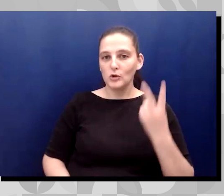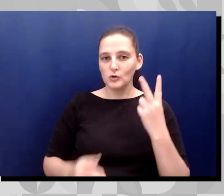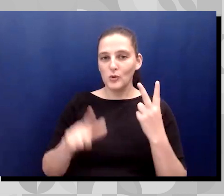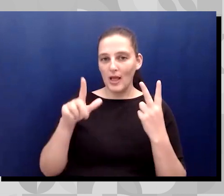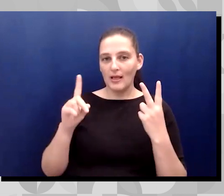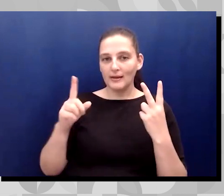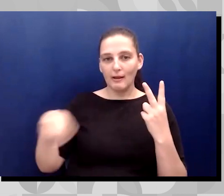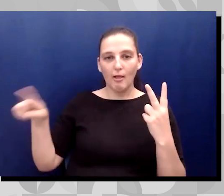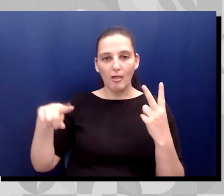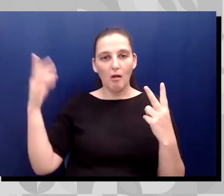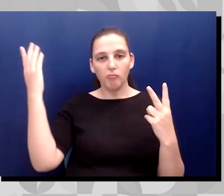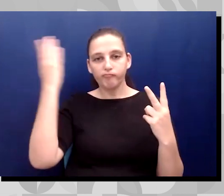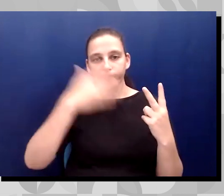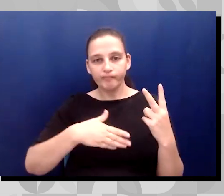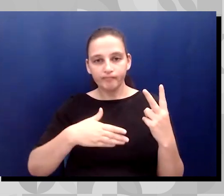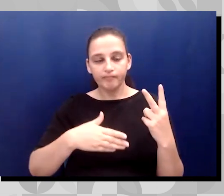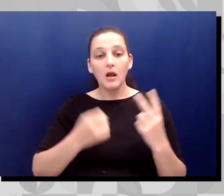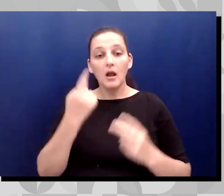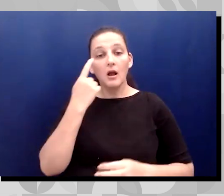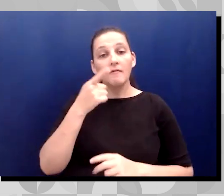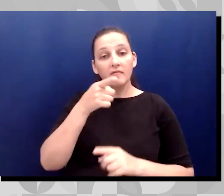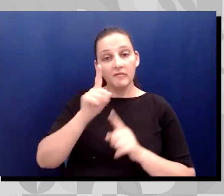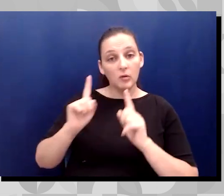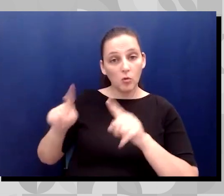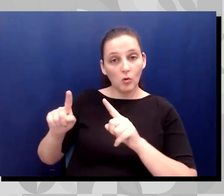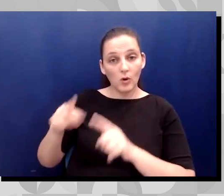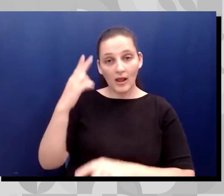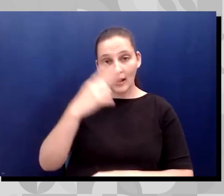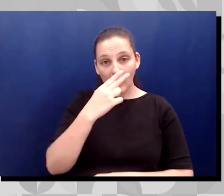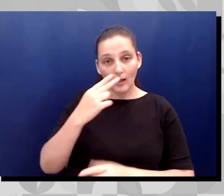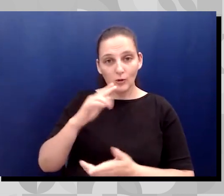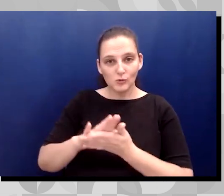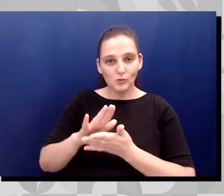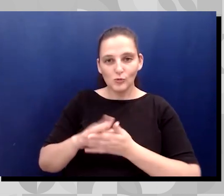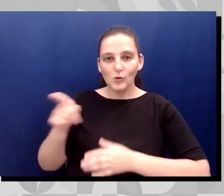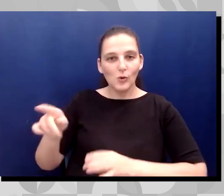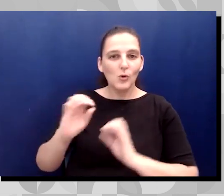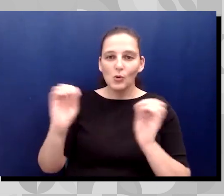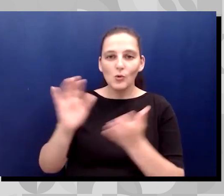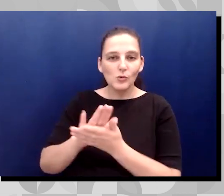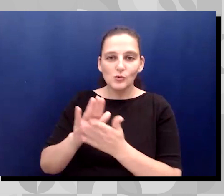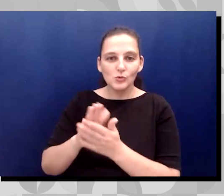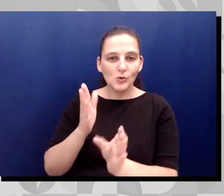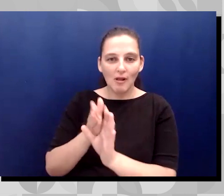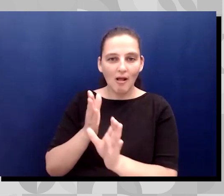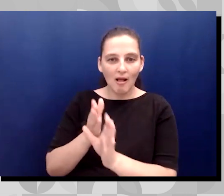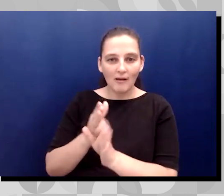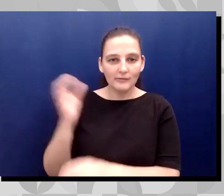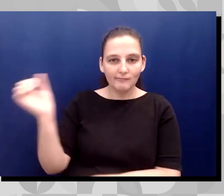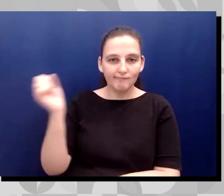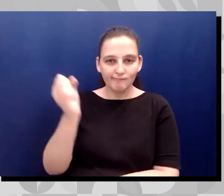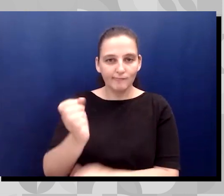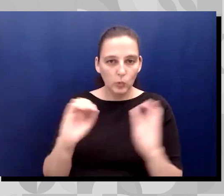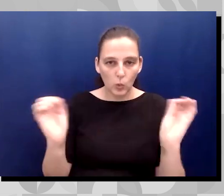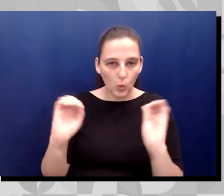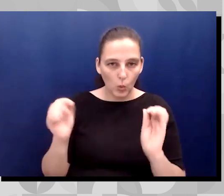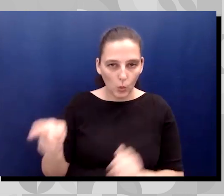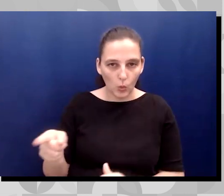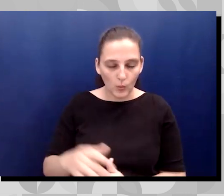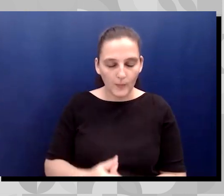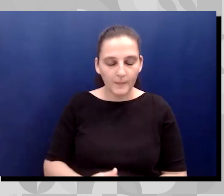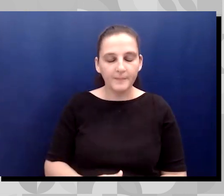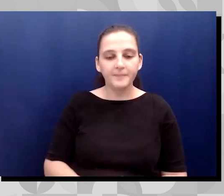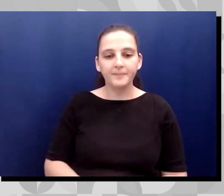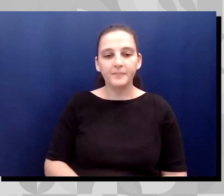and when you go to Catholic school, they don't have school psychologists, um, on staff. And, uh, usually the